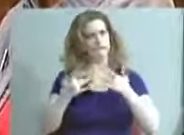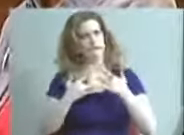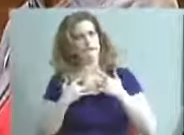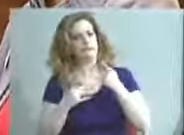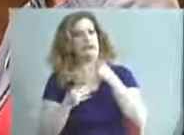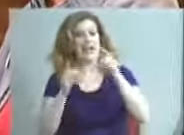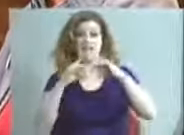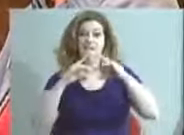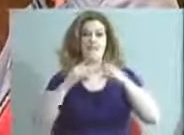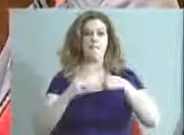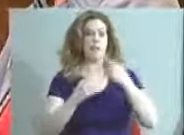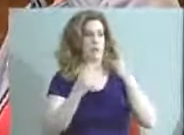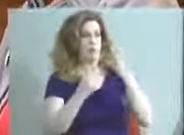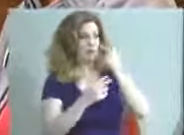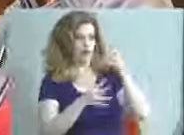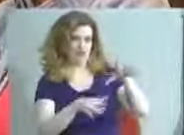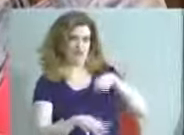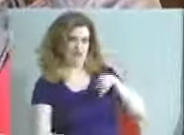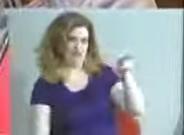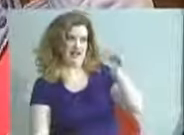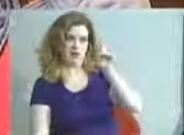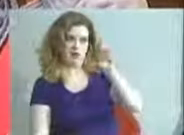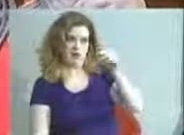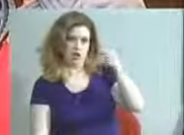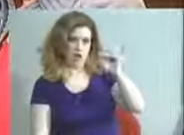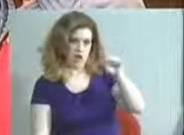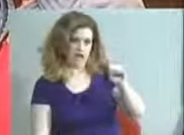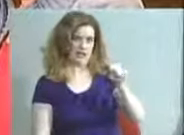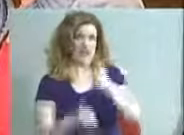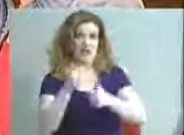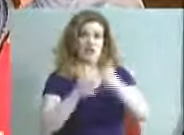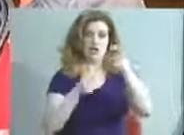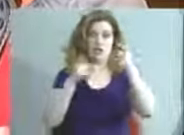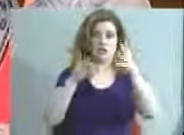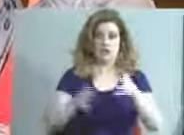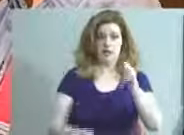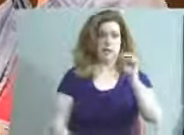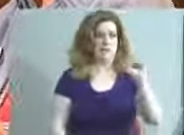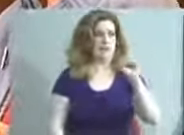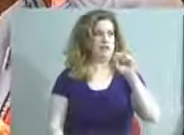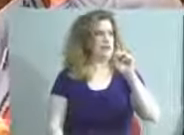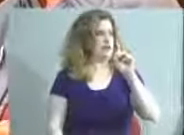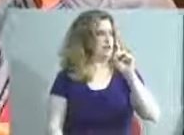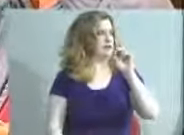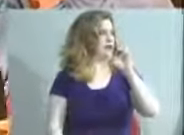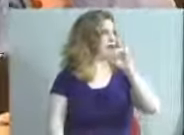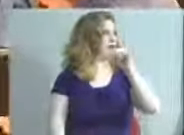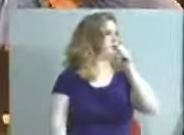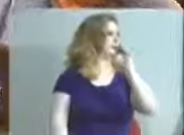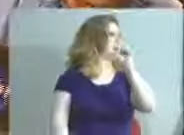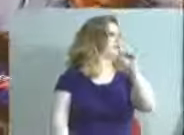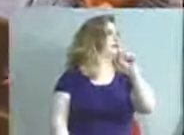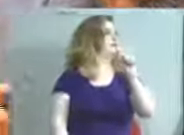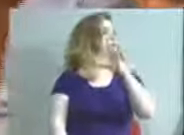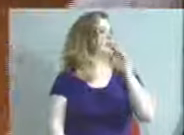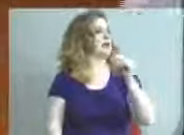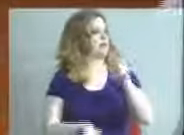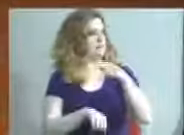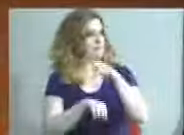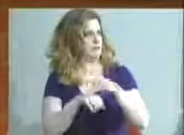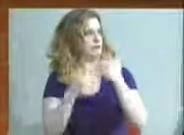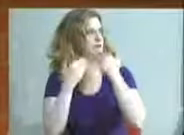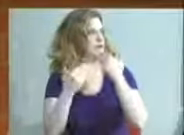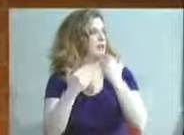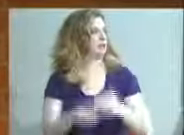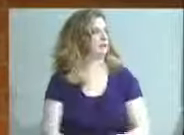receive from Dr. Hargens, Assistant Superintendent Ms. Dennis, and Principal Venmo. Thank you. Thank you very